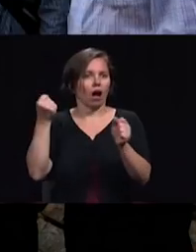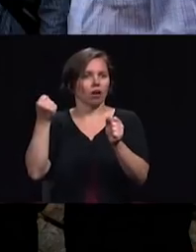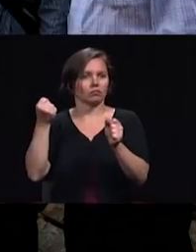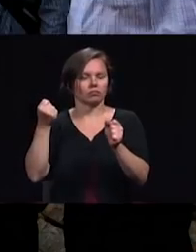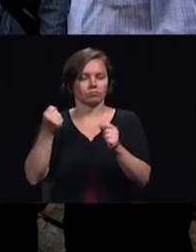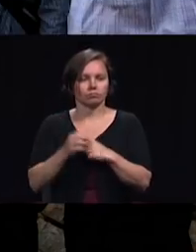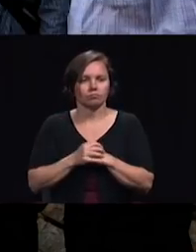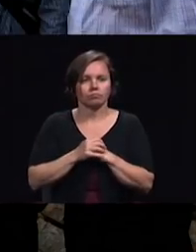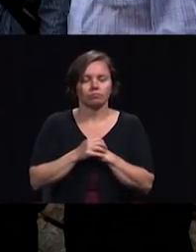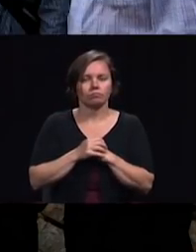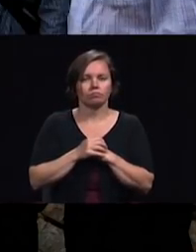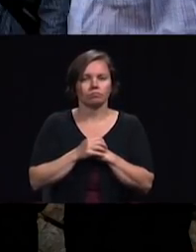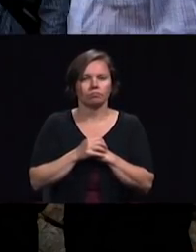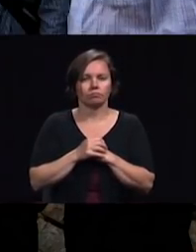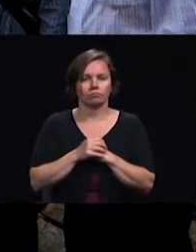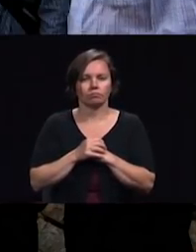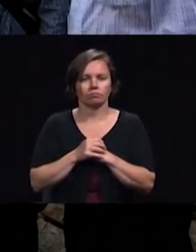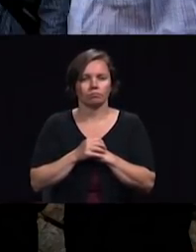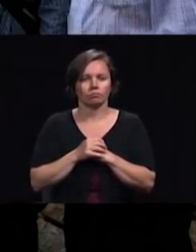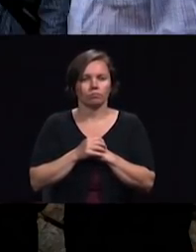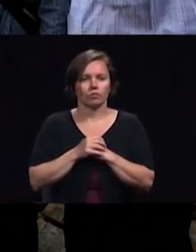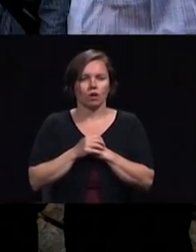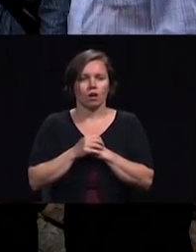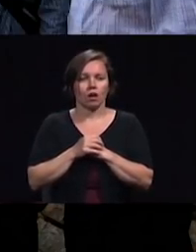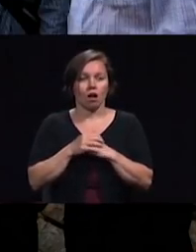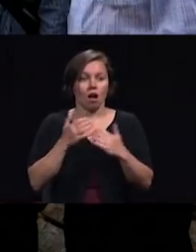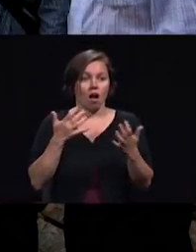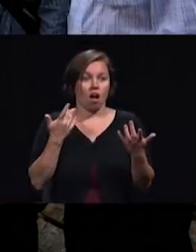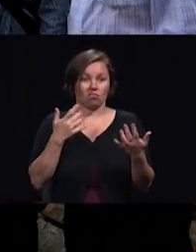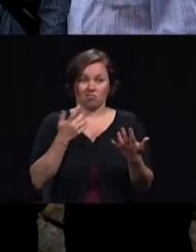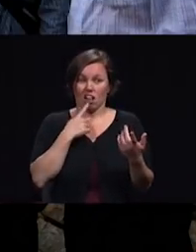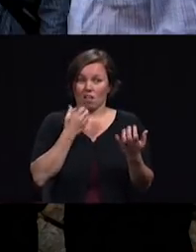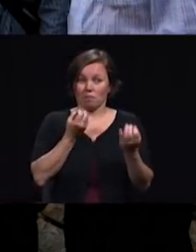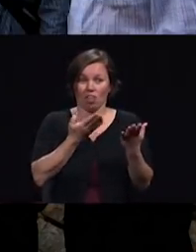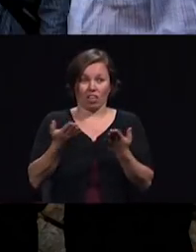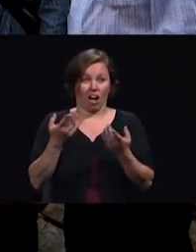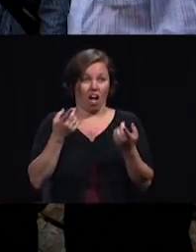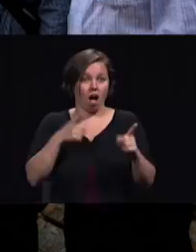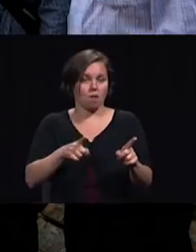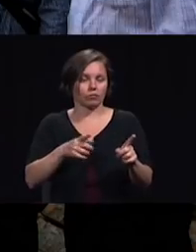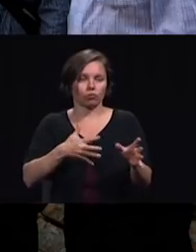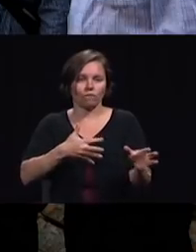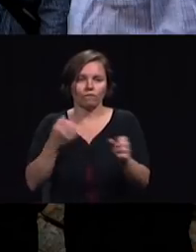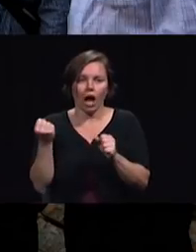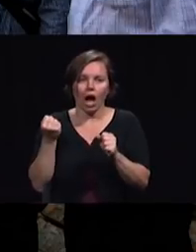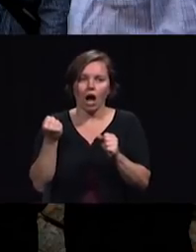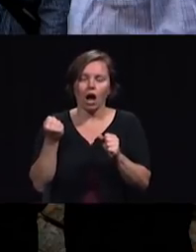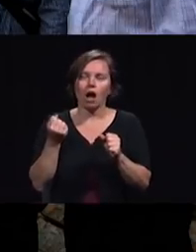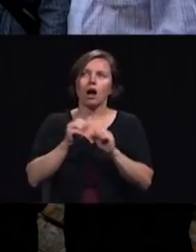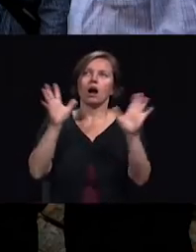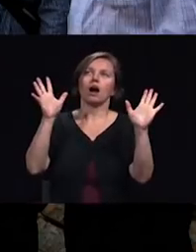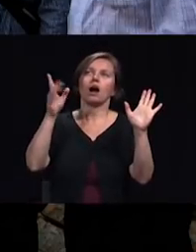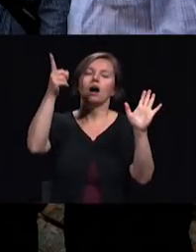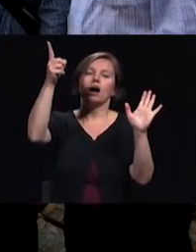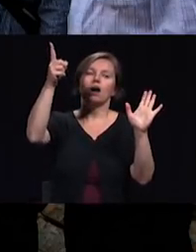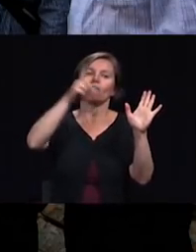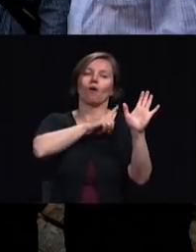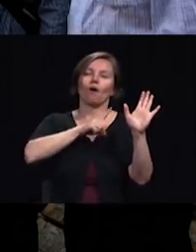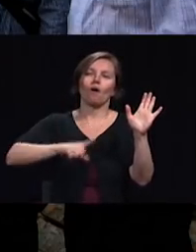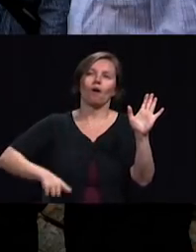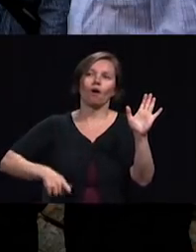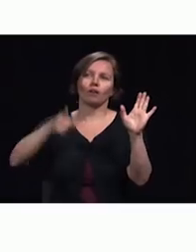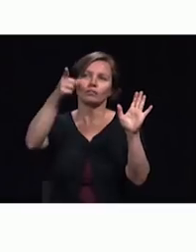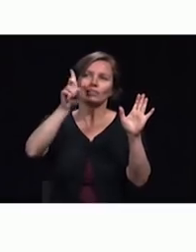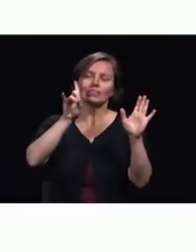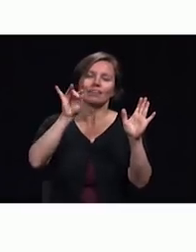Elder this all happened so quickly and it was so clear that the Lord performed a miracle and led us to this